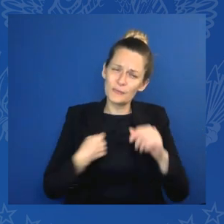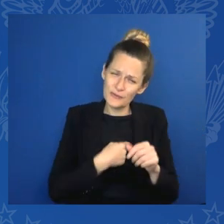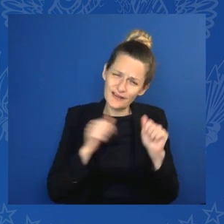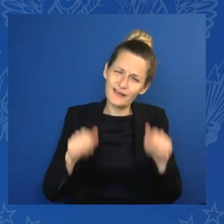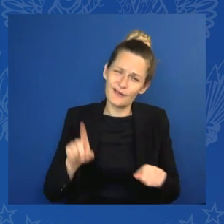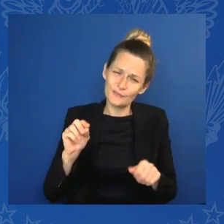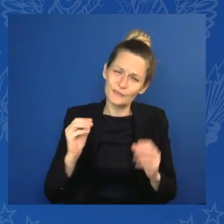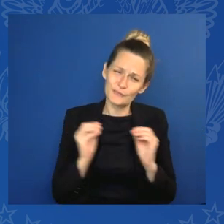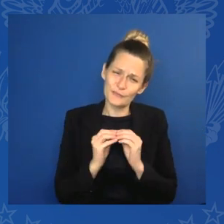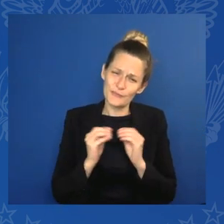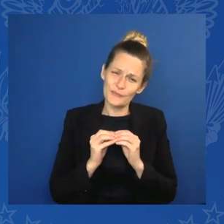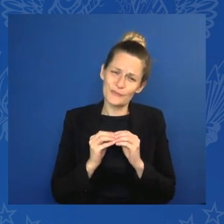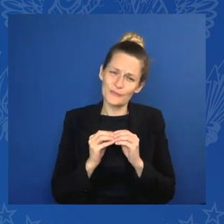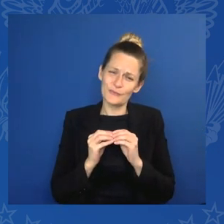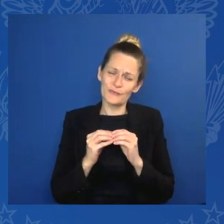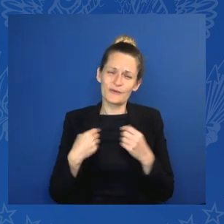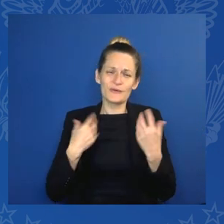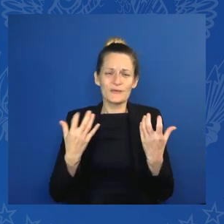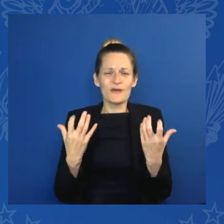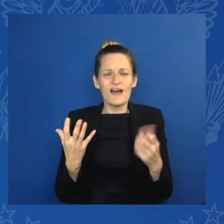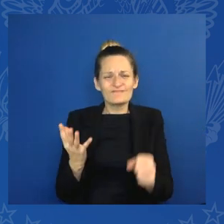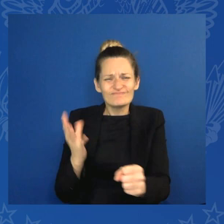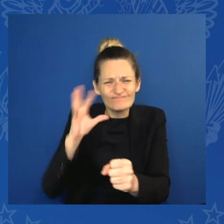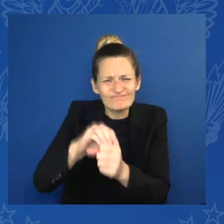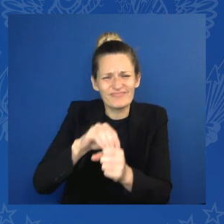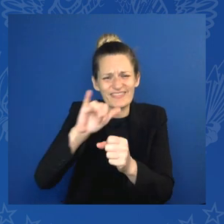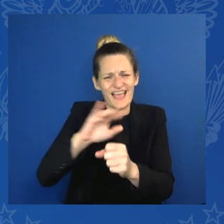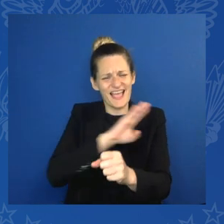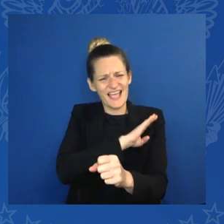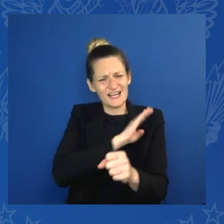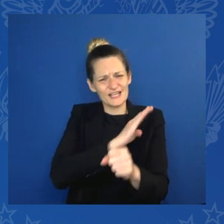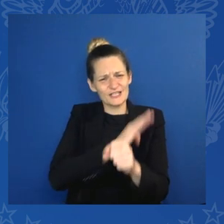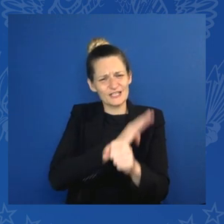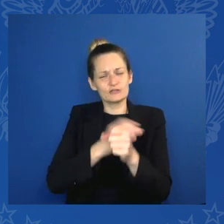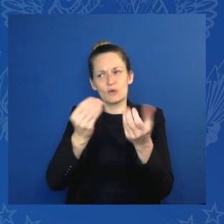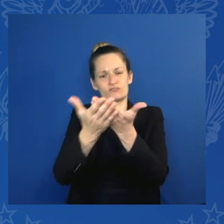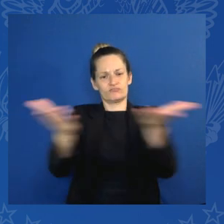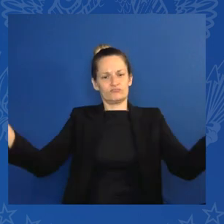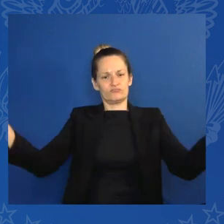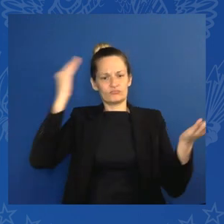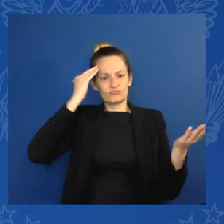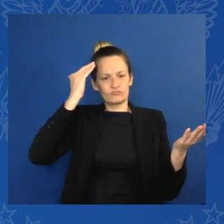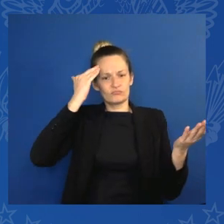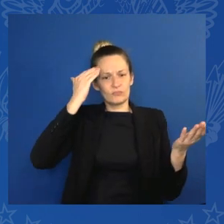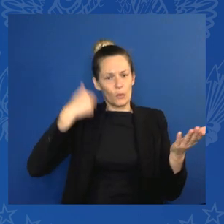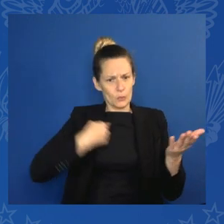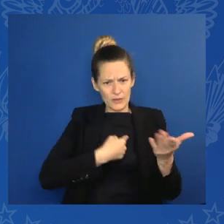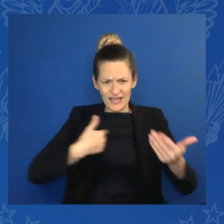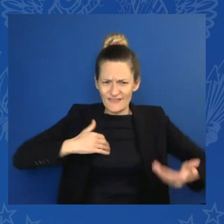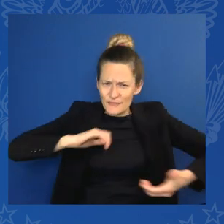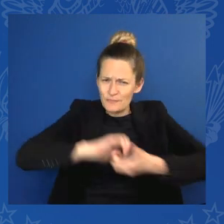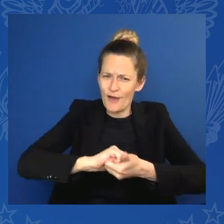widely acknowledged in partnerships with developing countries.